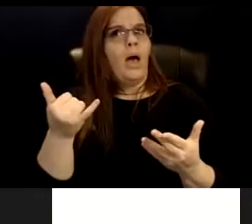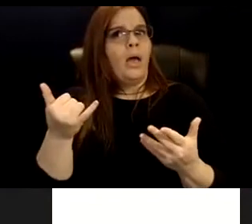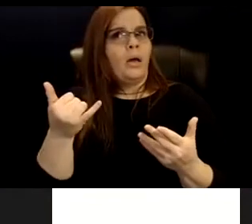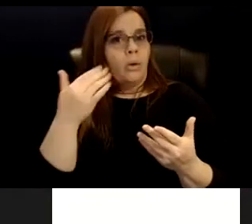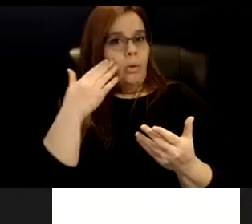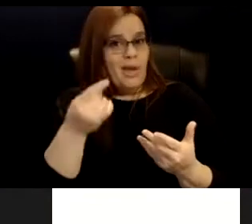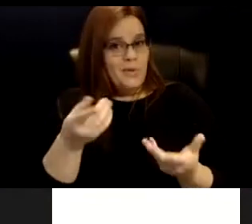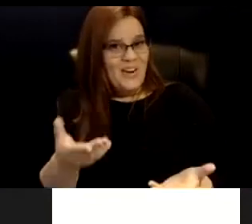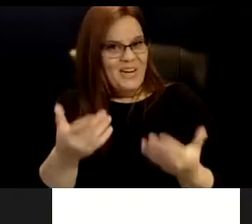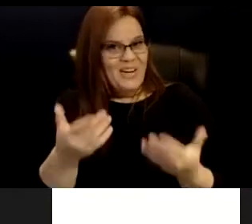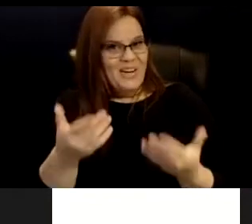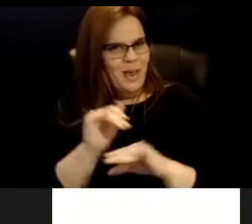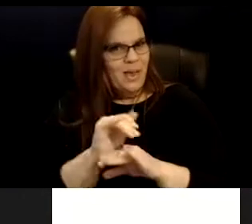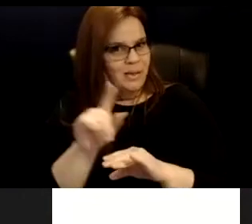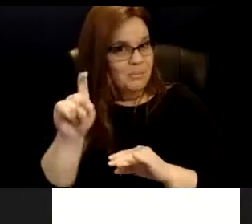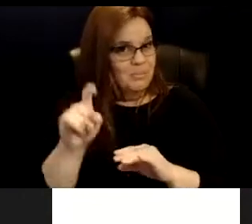here tonight.